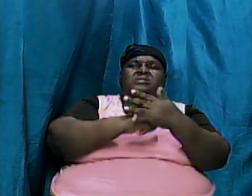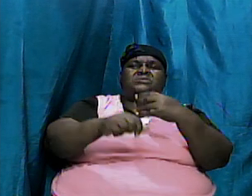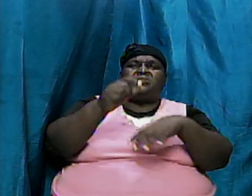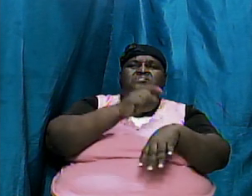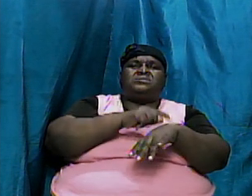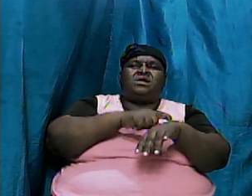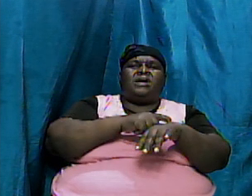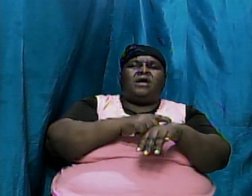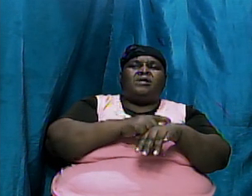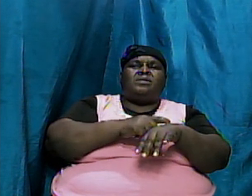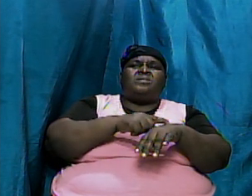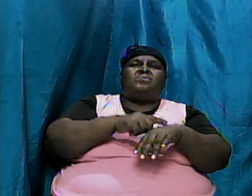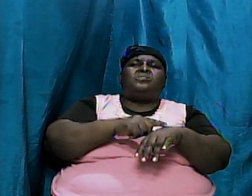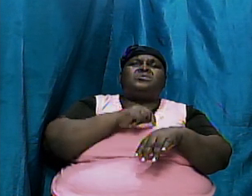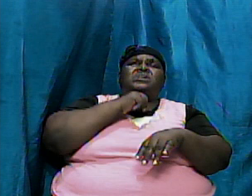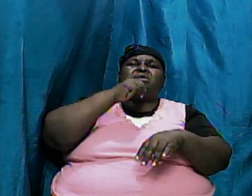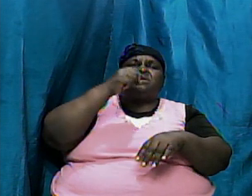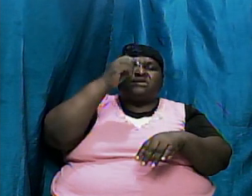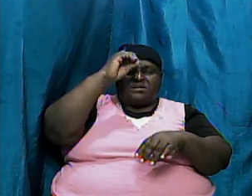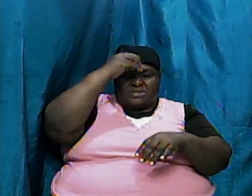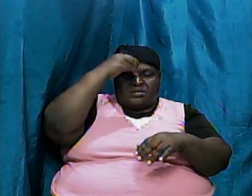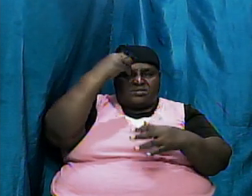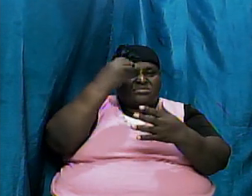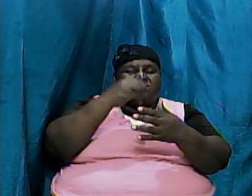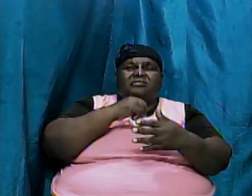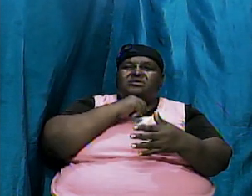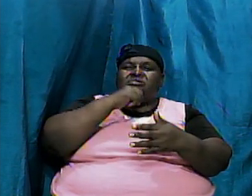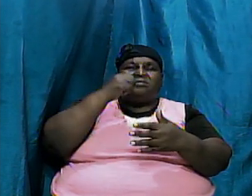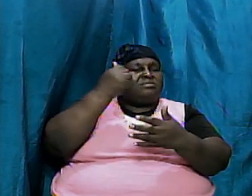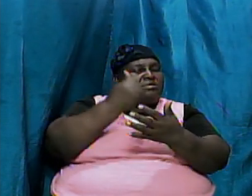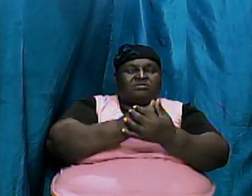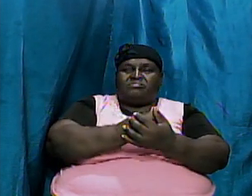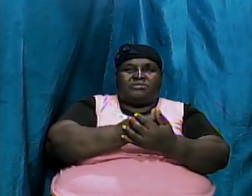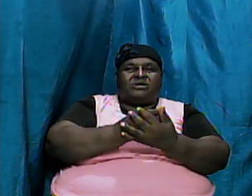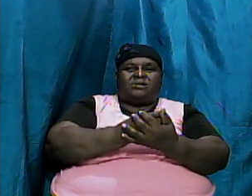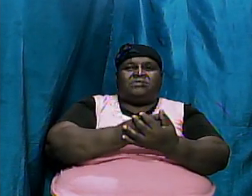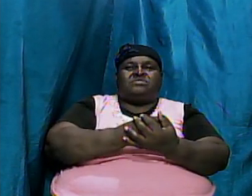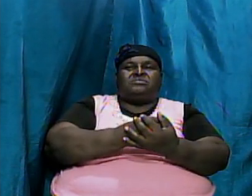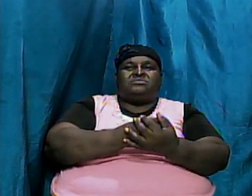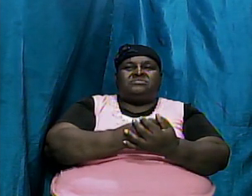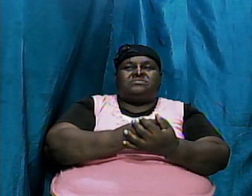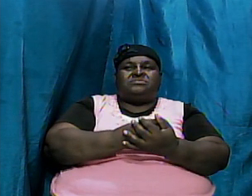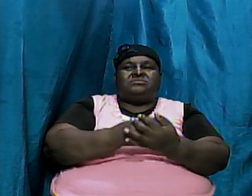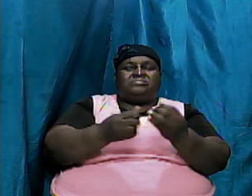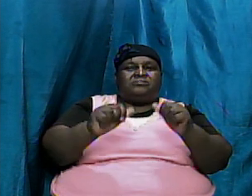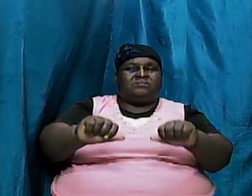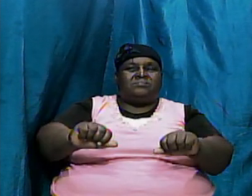which sometime were disobedient